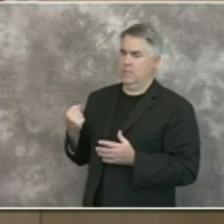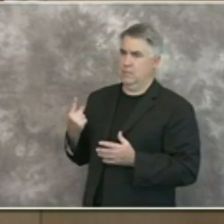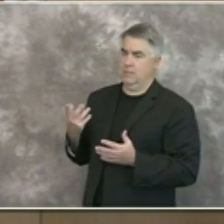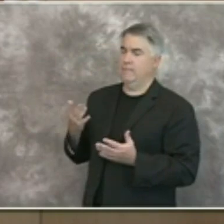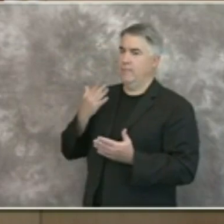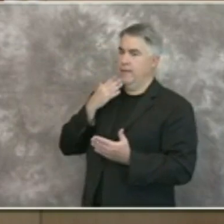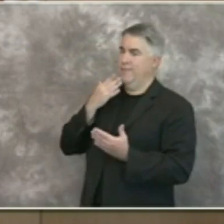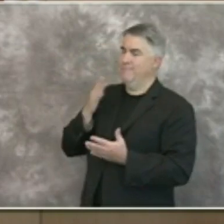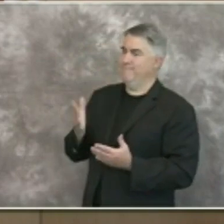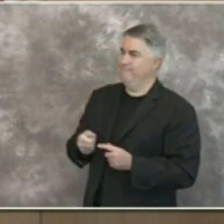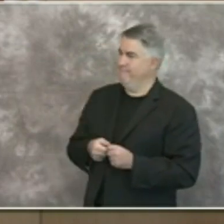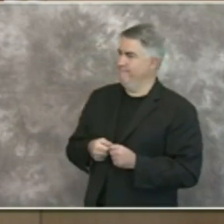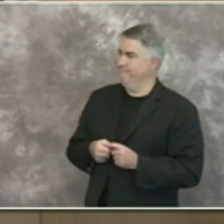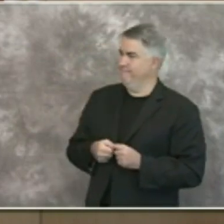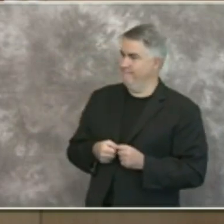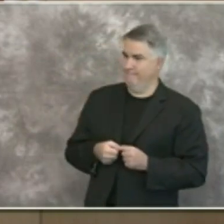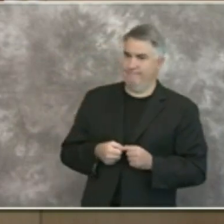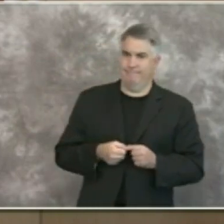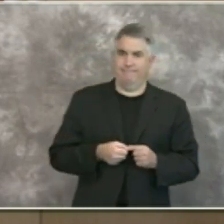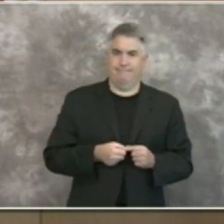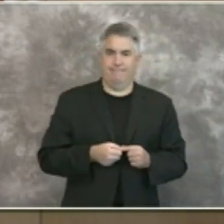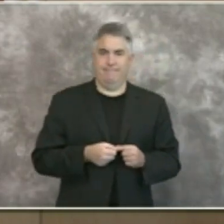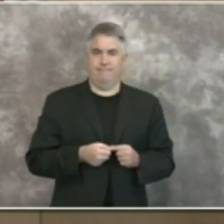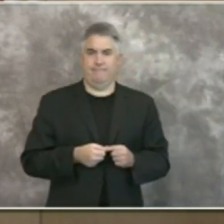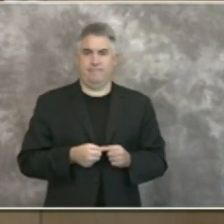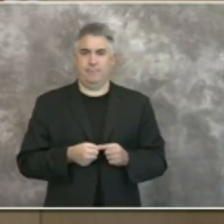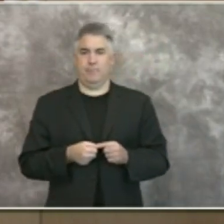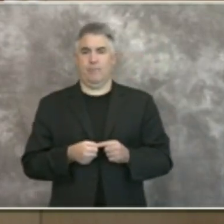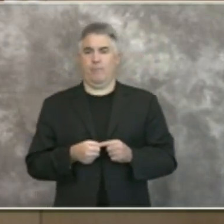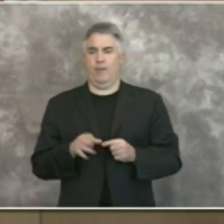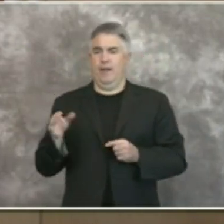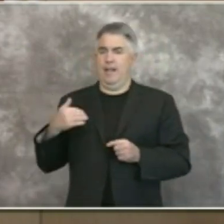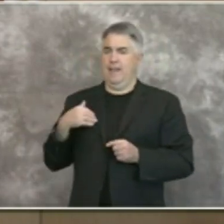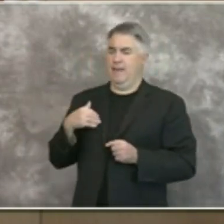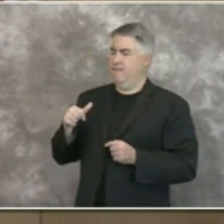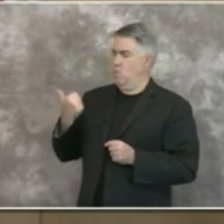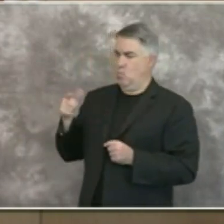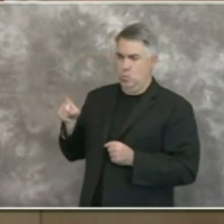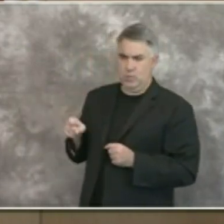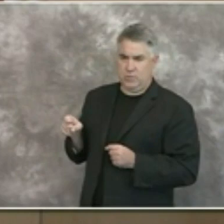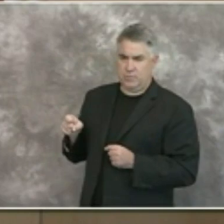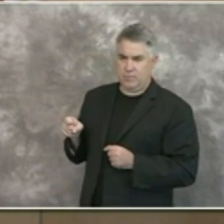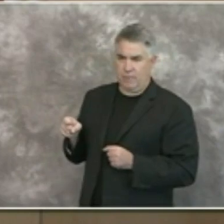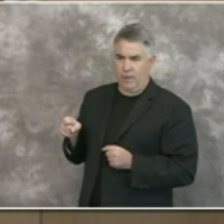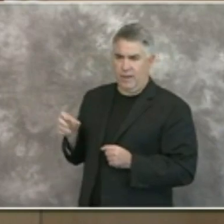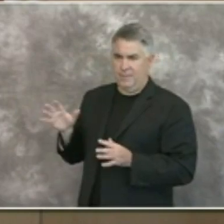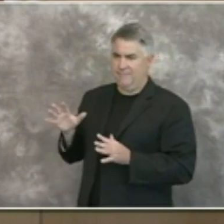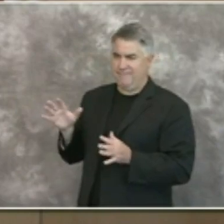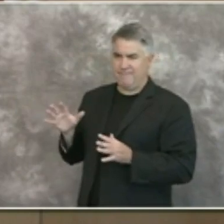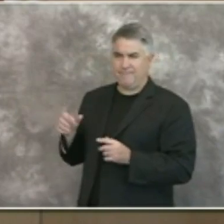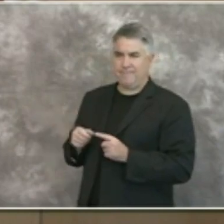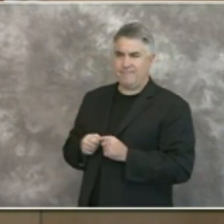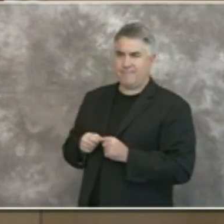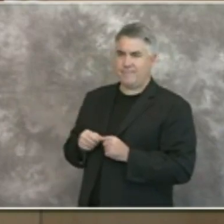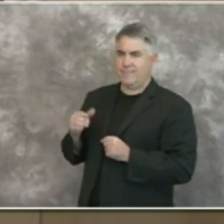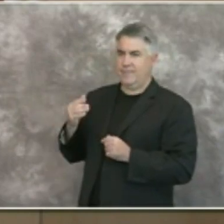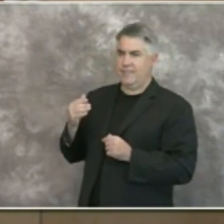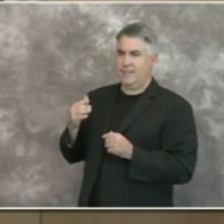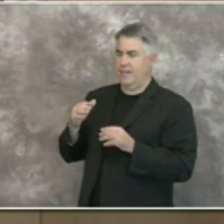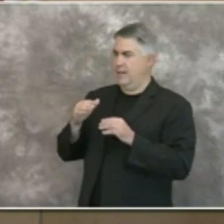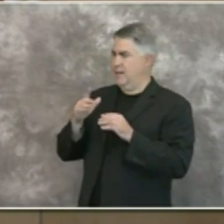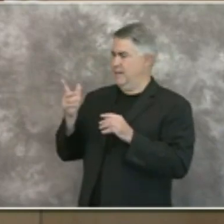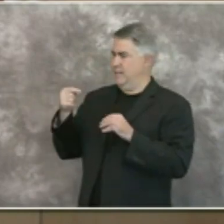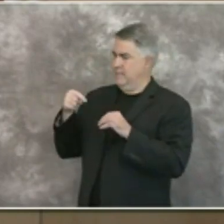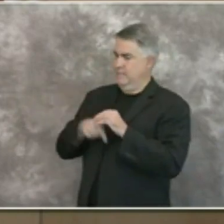um that explanation so i had a question that kind of goes one level deeper okay um you know